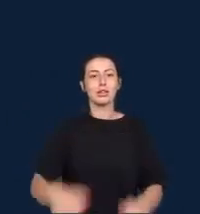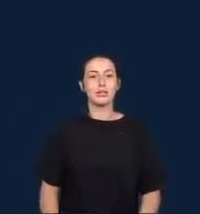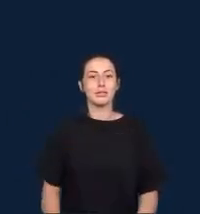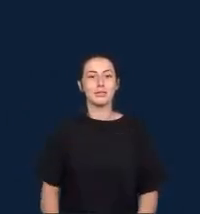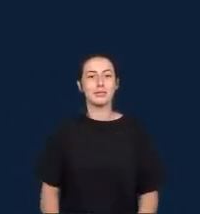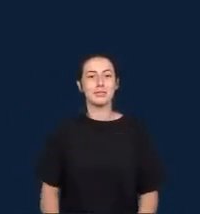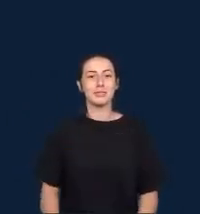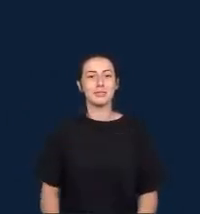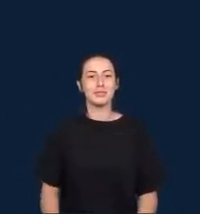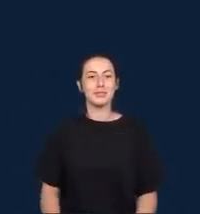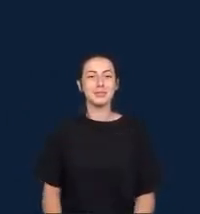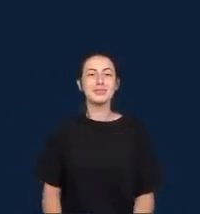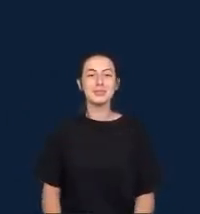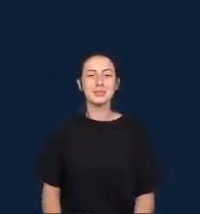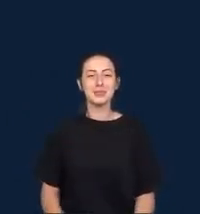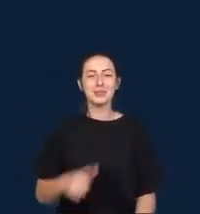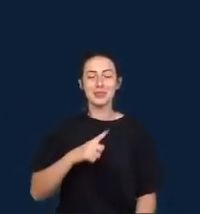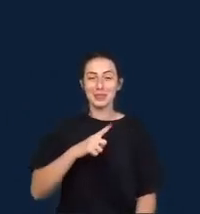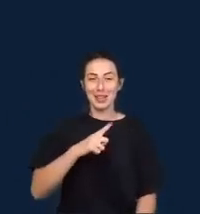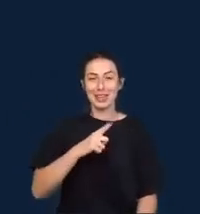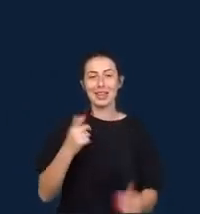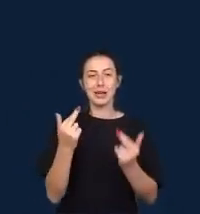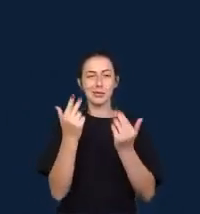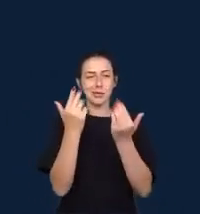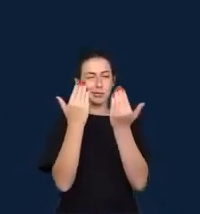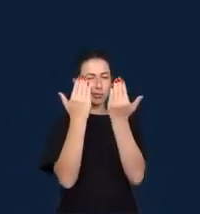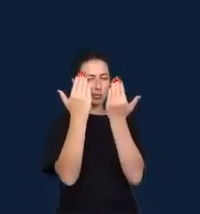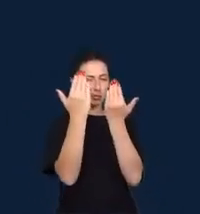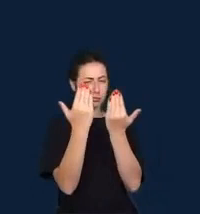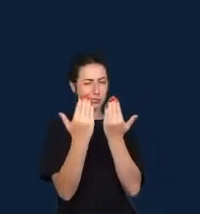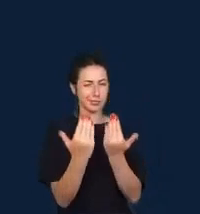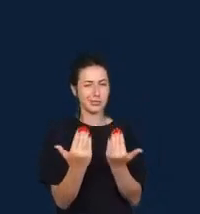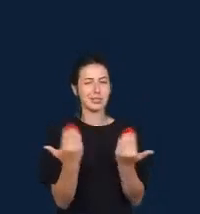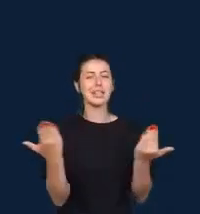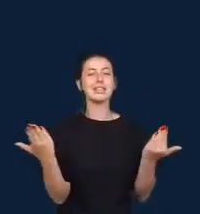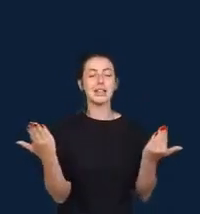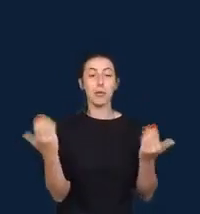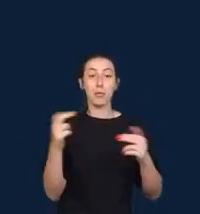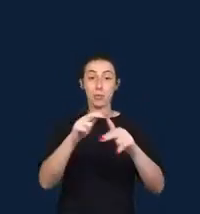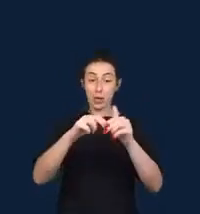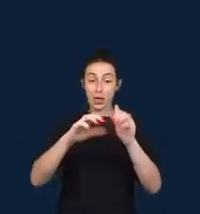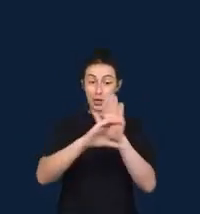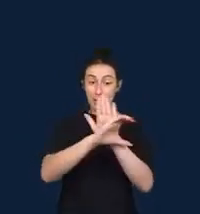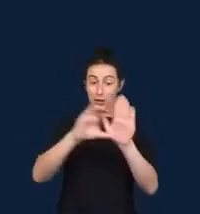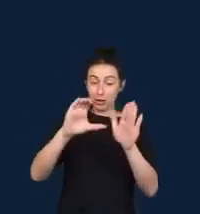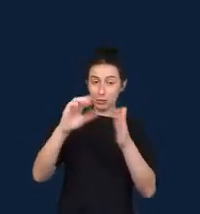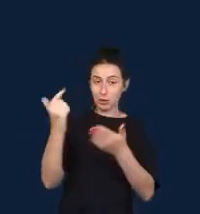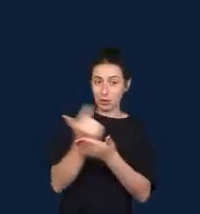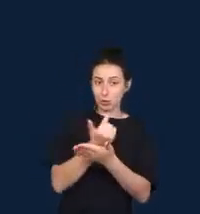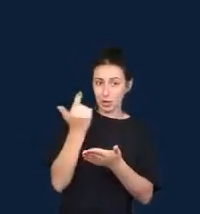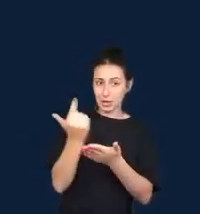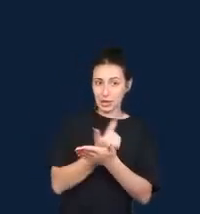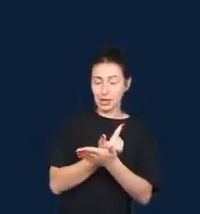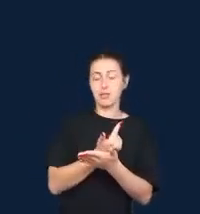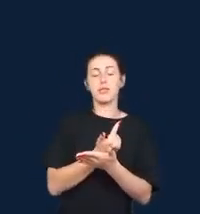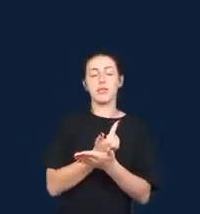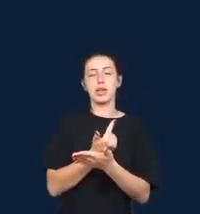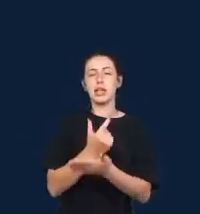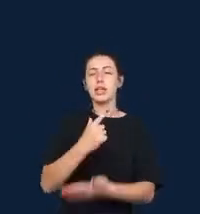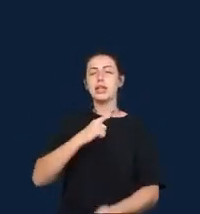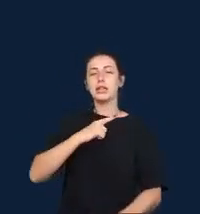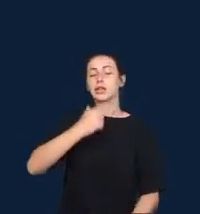In his chapter for the book Diakopoulos addresses the question of when an algorithm becomes